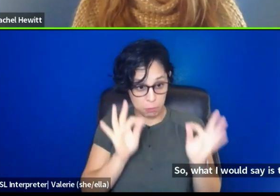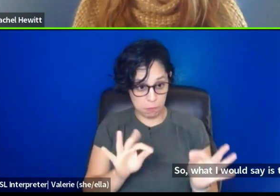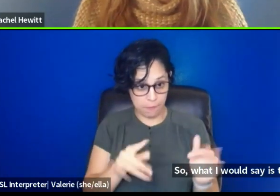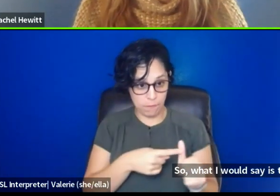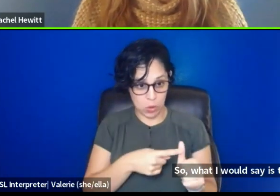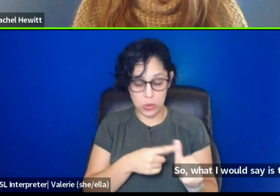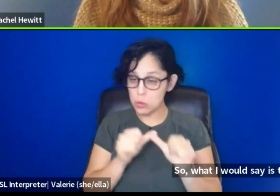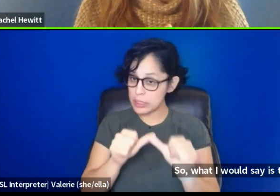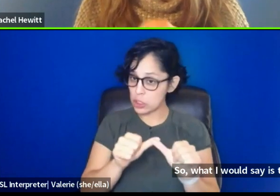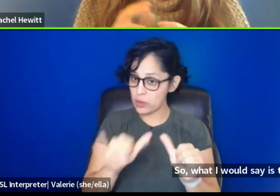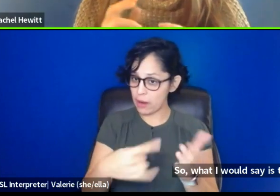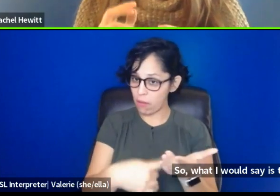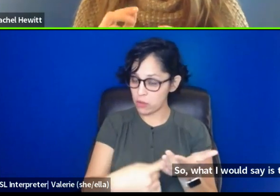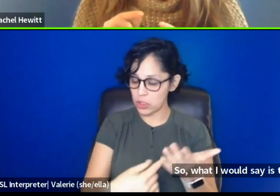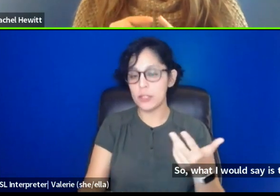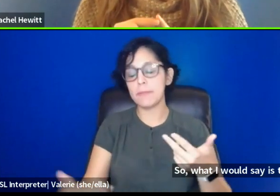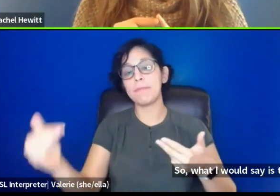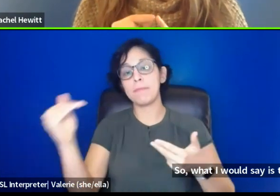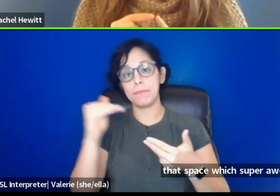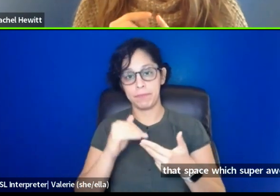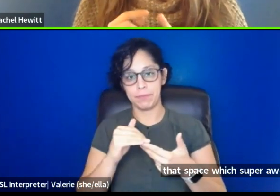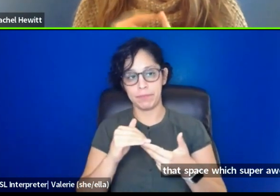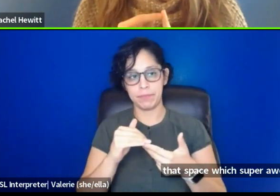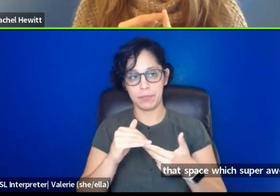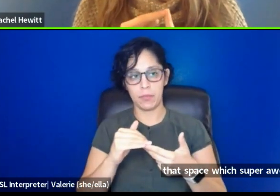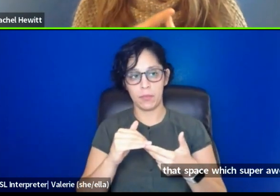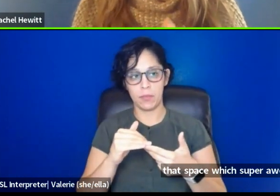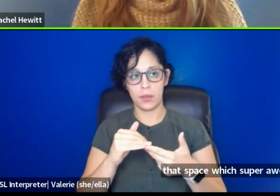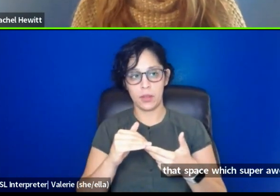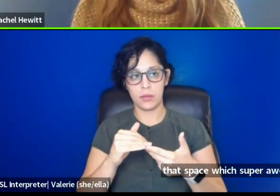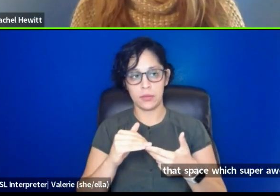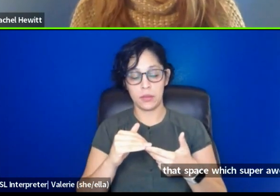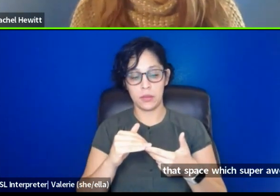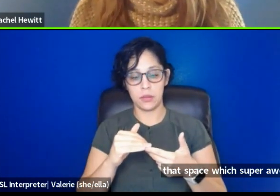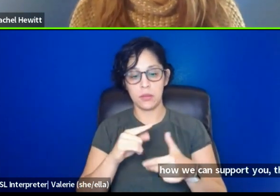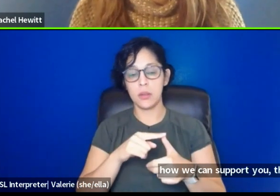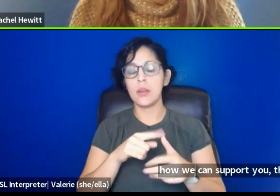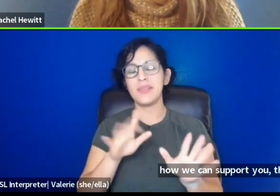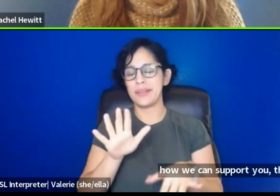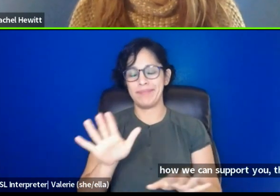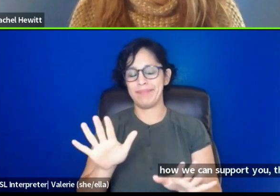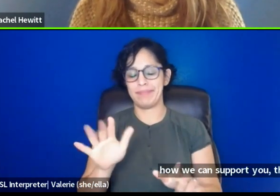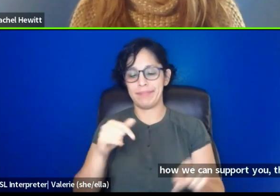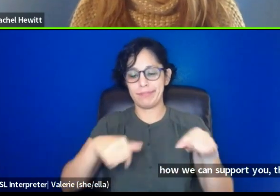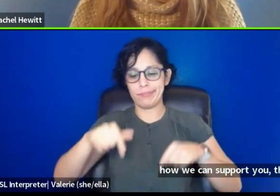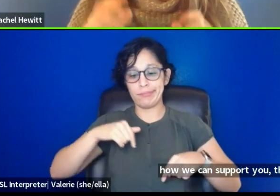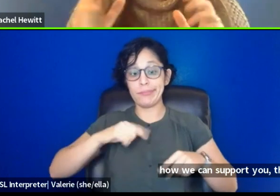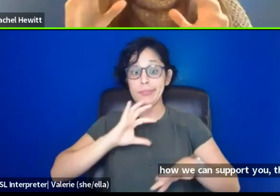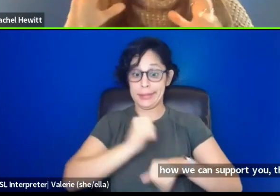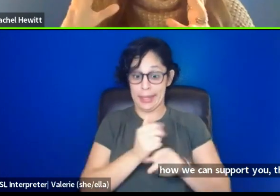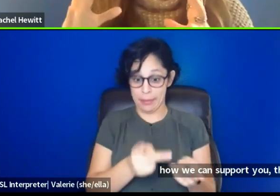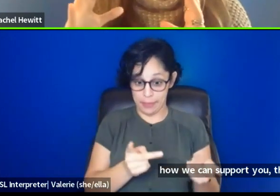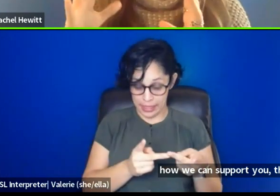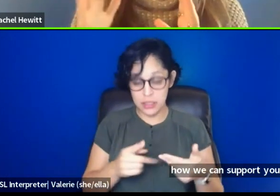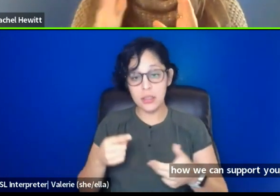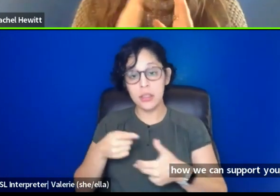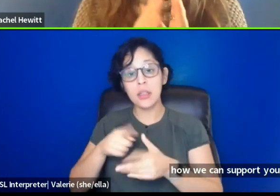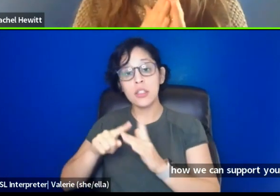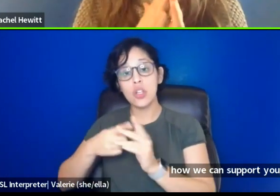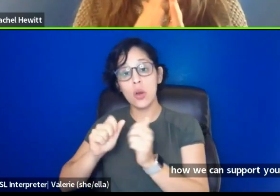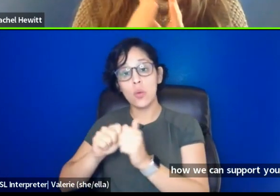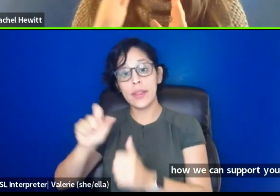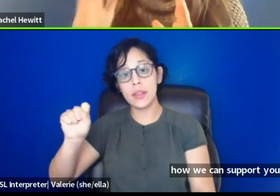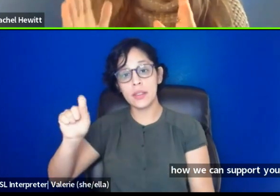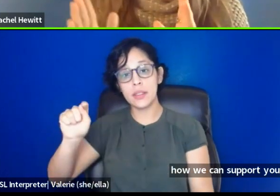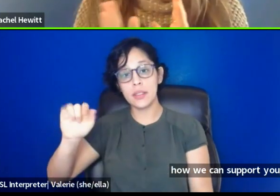about how we can support you there, um, is one, start with the stipend idea and start with your first company, like